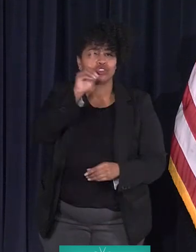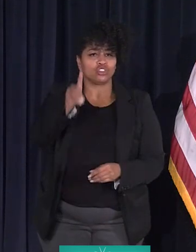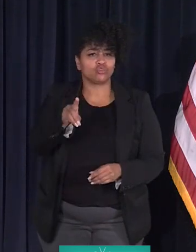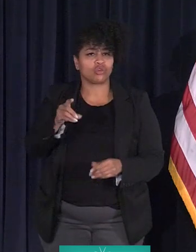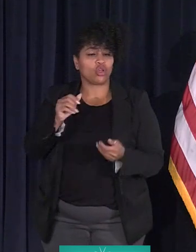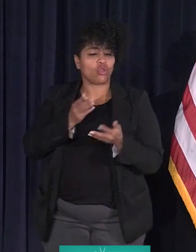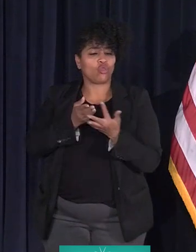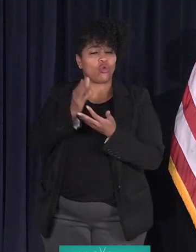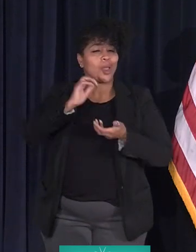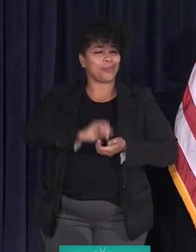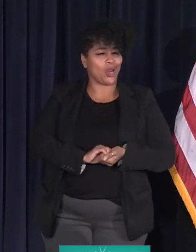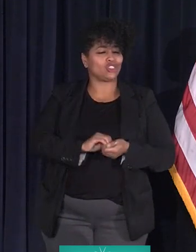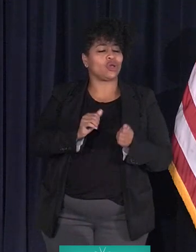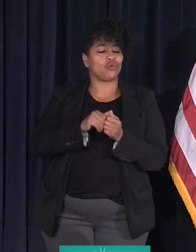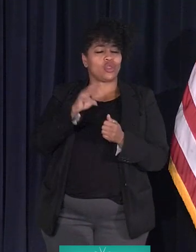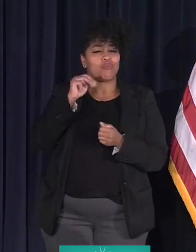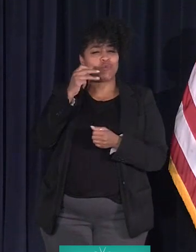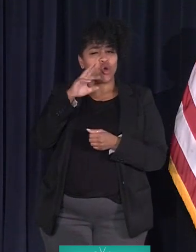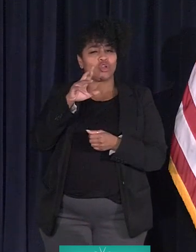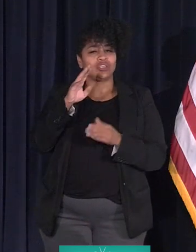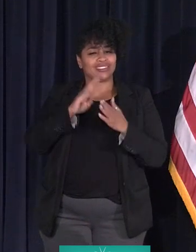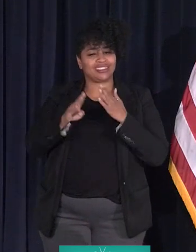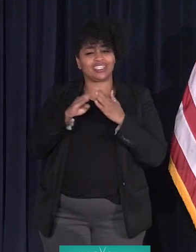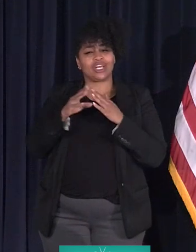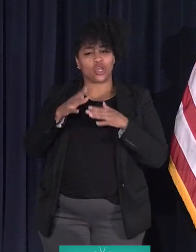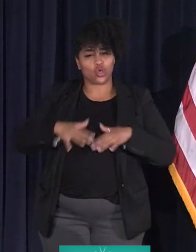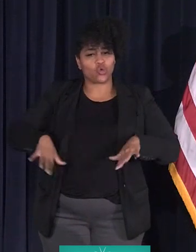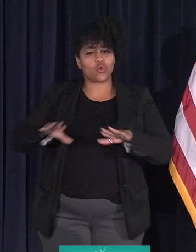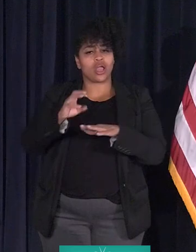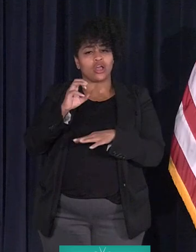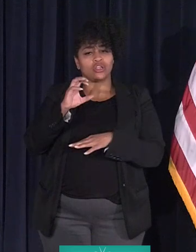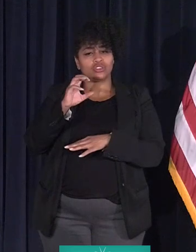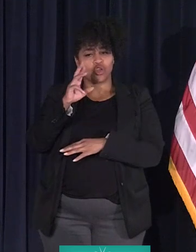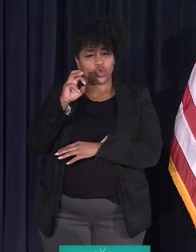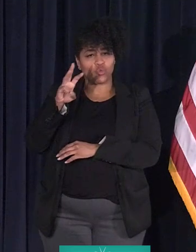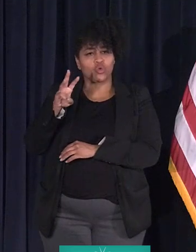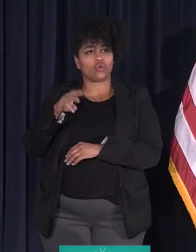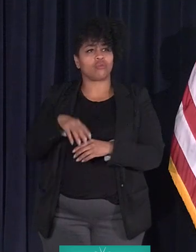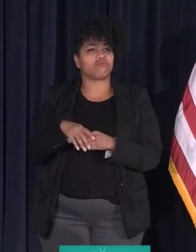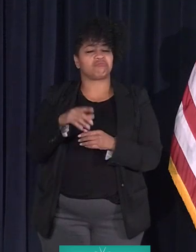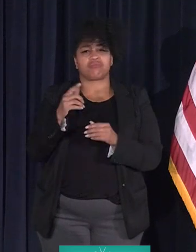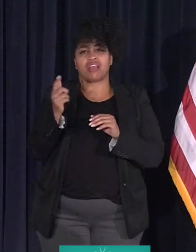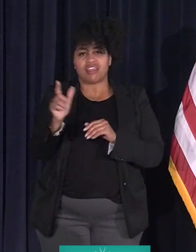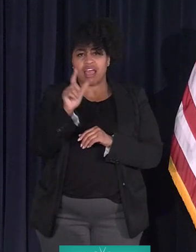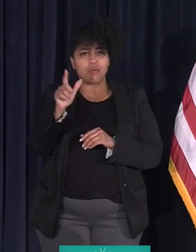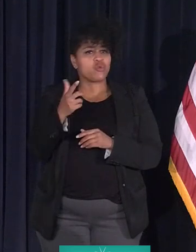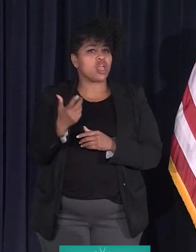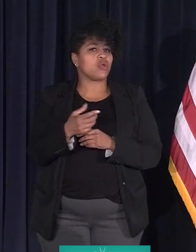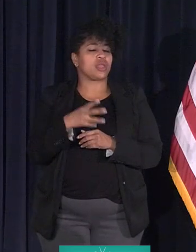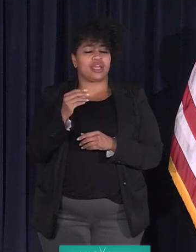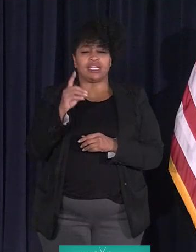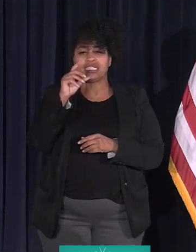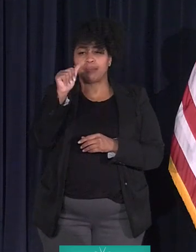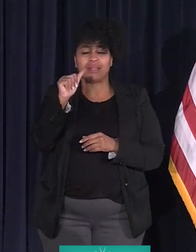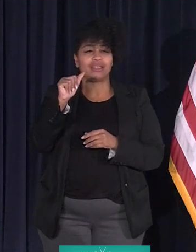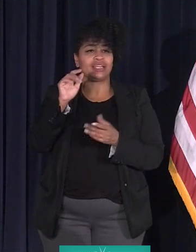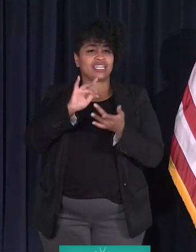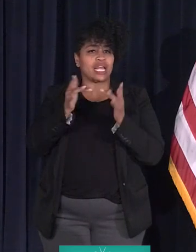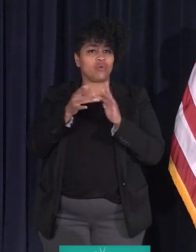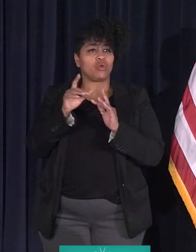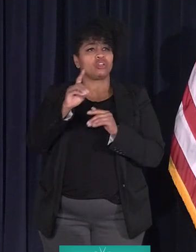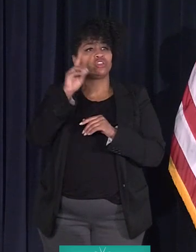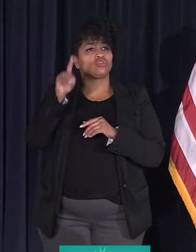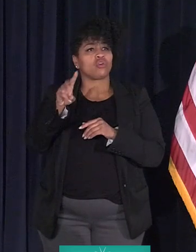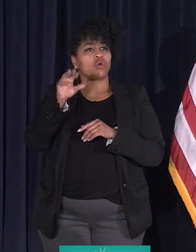partnerships with Motor City Grounds Crew, East Warren Tool Library, and Disability Network Detroit Wayne.